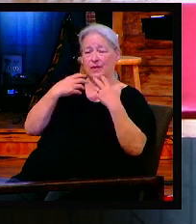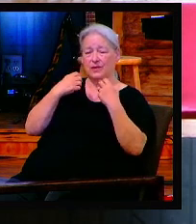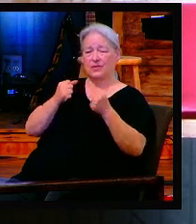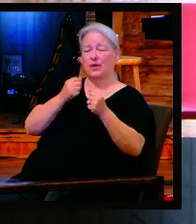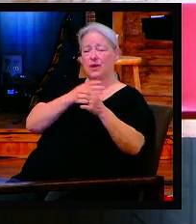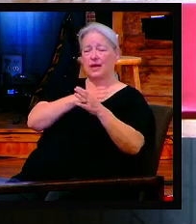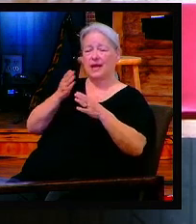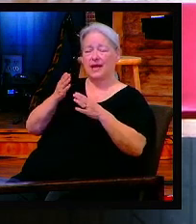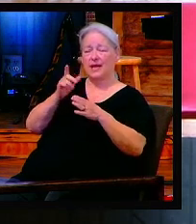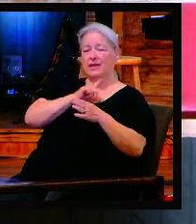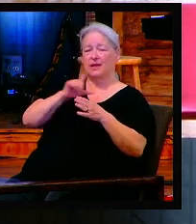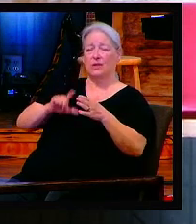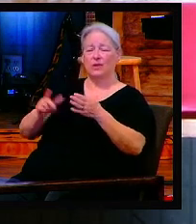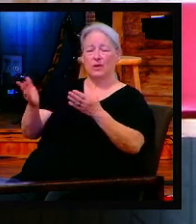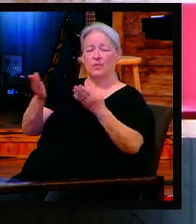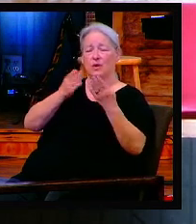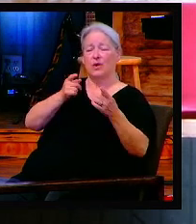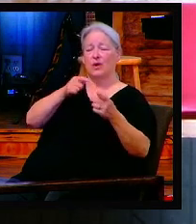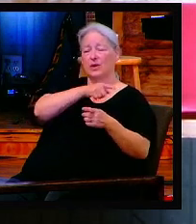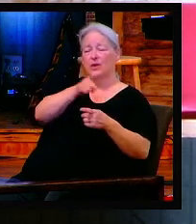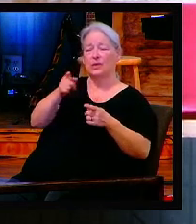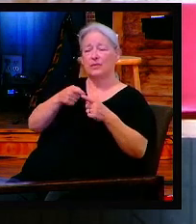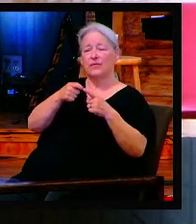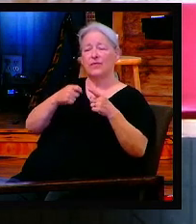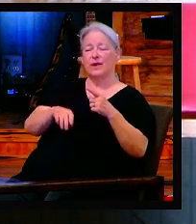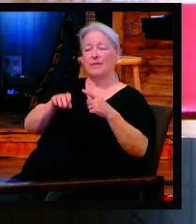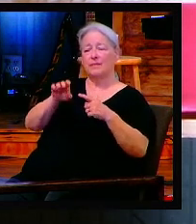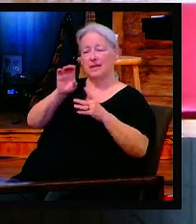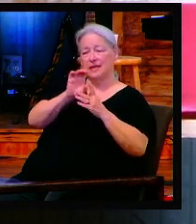this ordinance in its season from year to year.